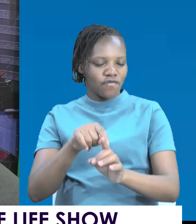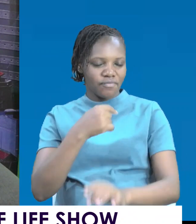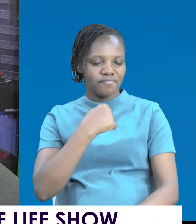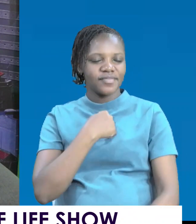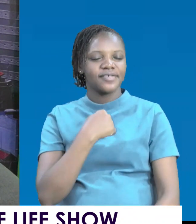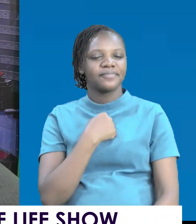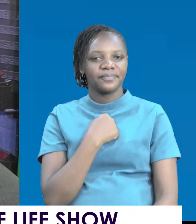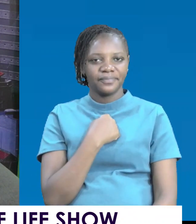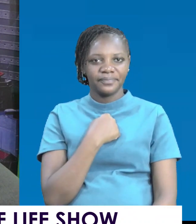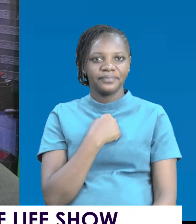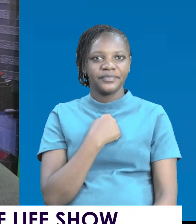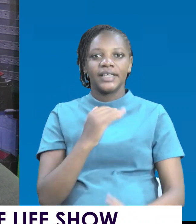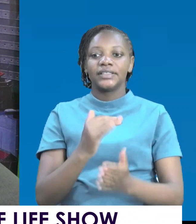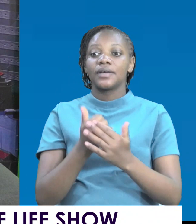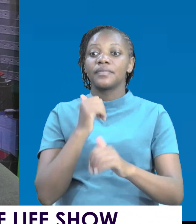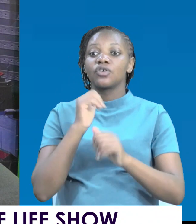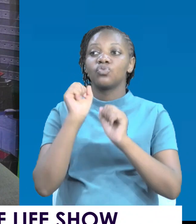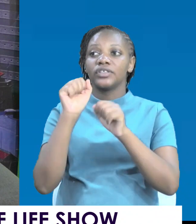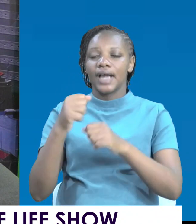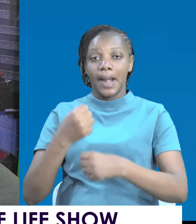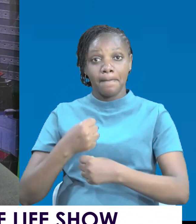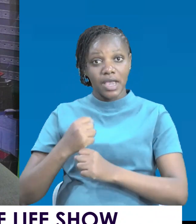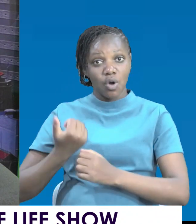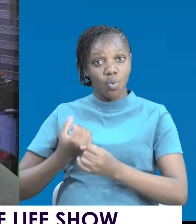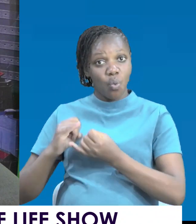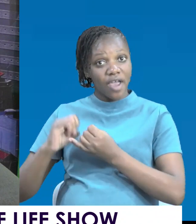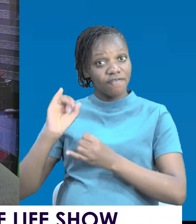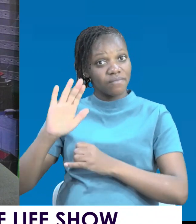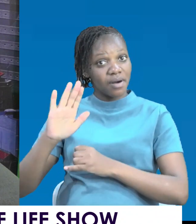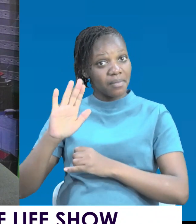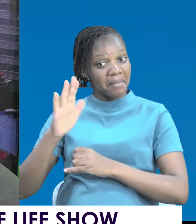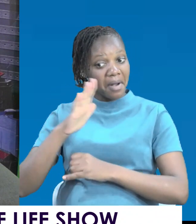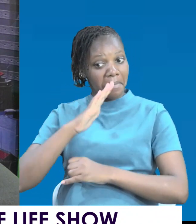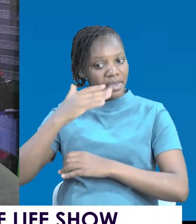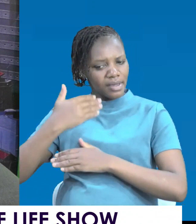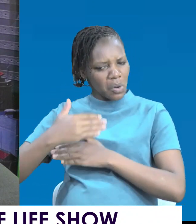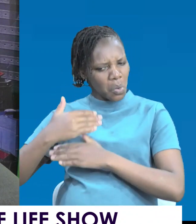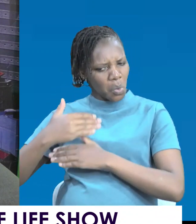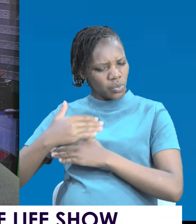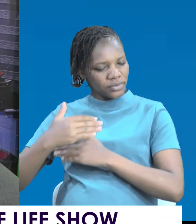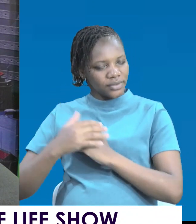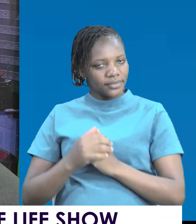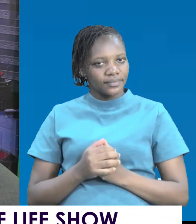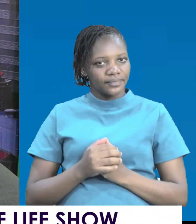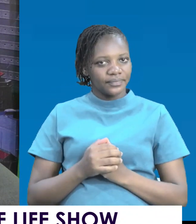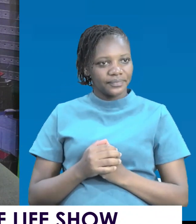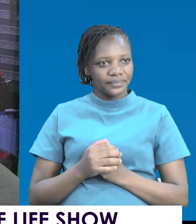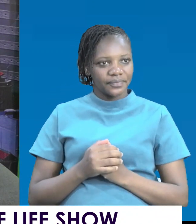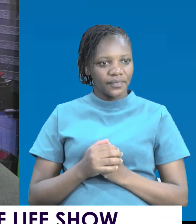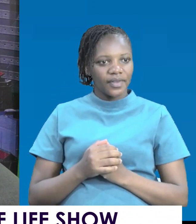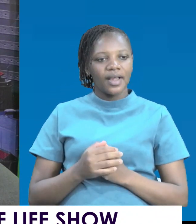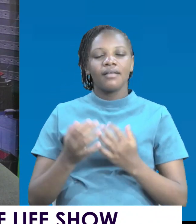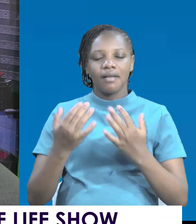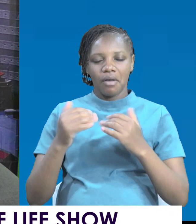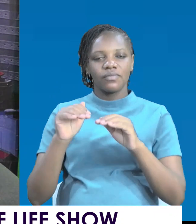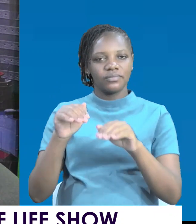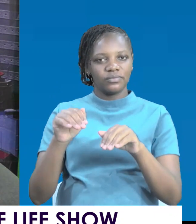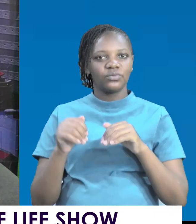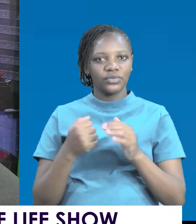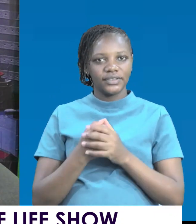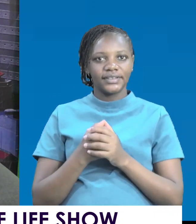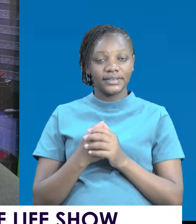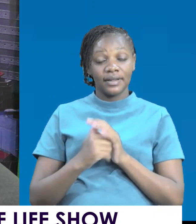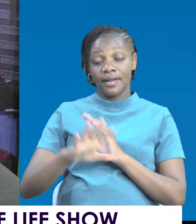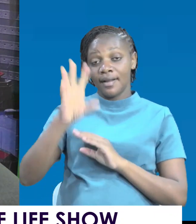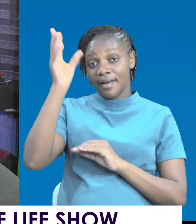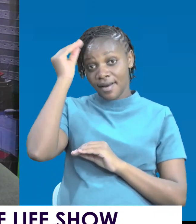win your wife closer and win her to your side. Listen. Learn